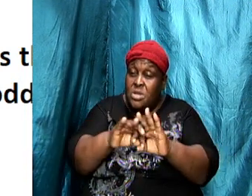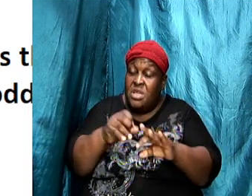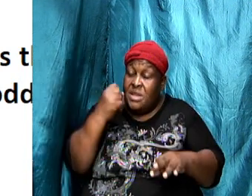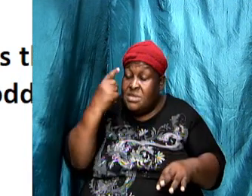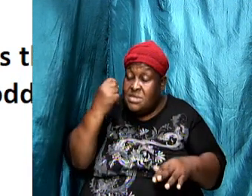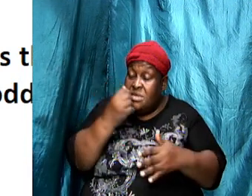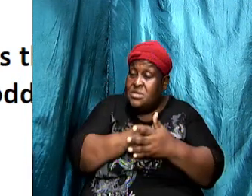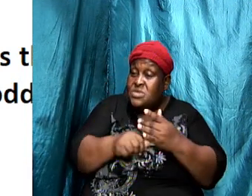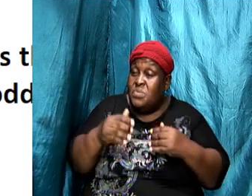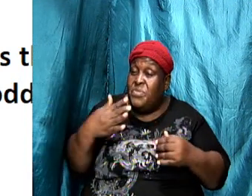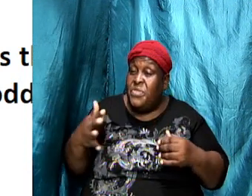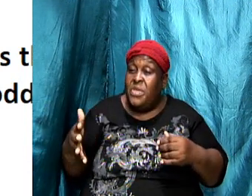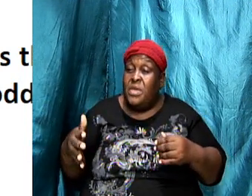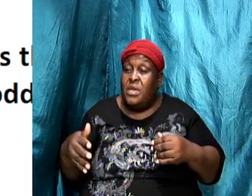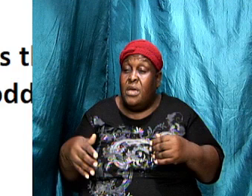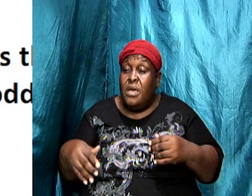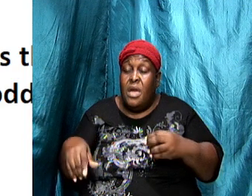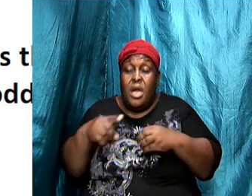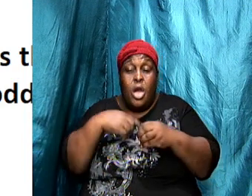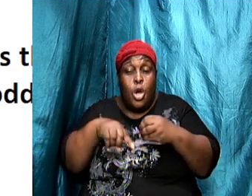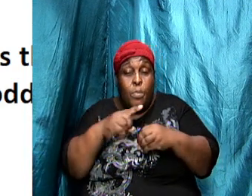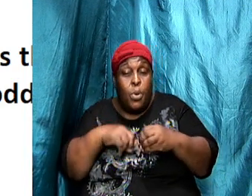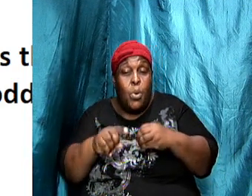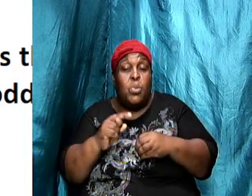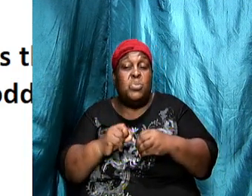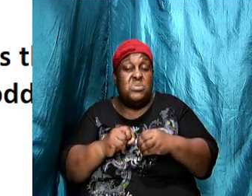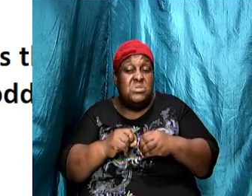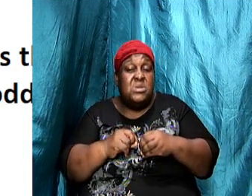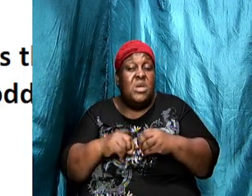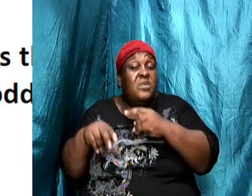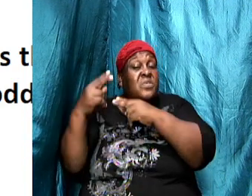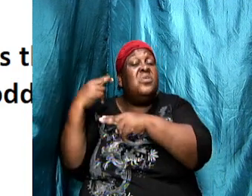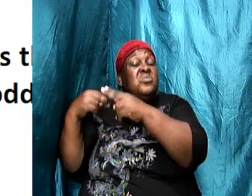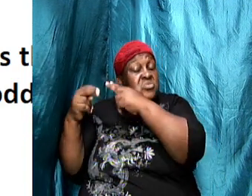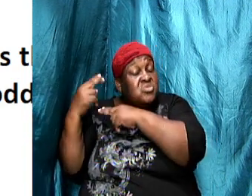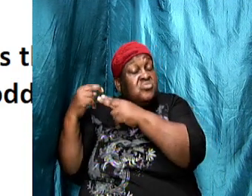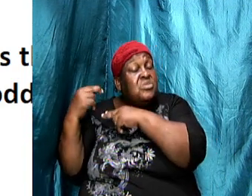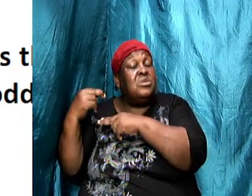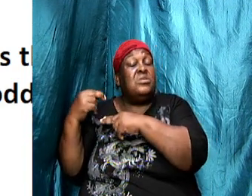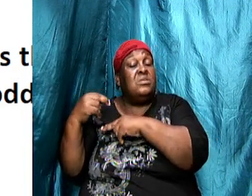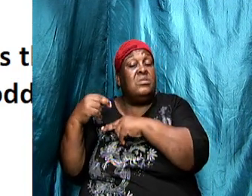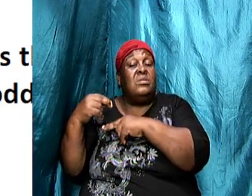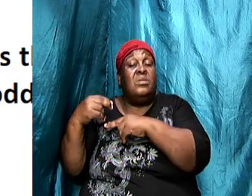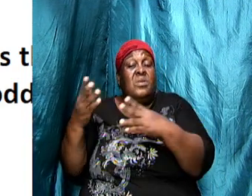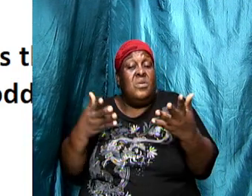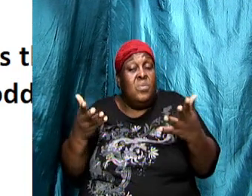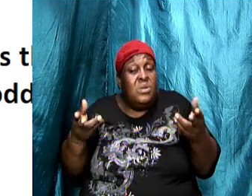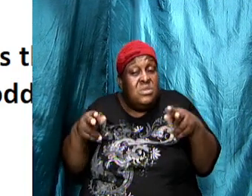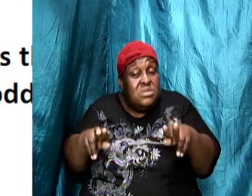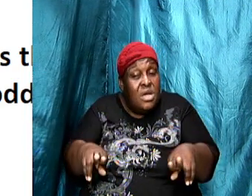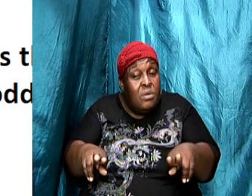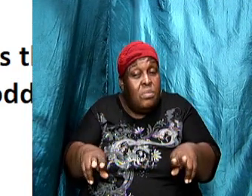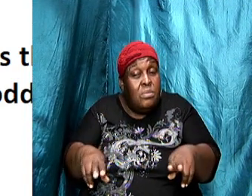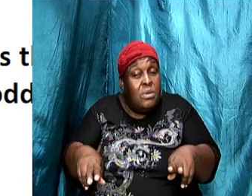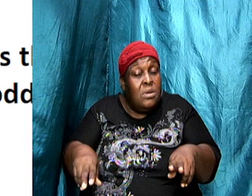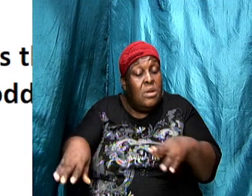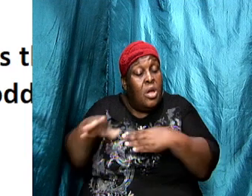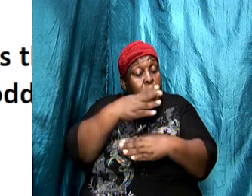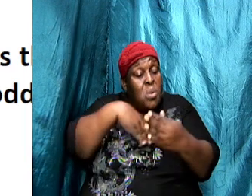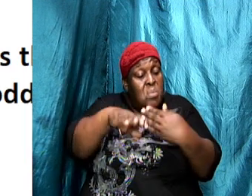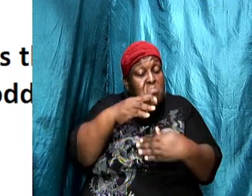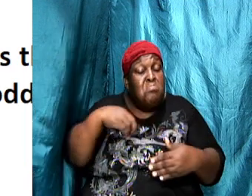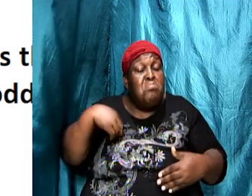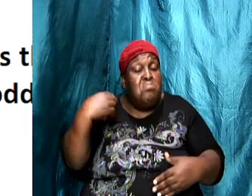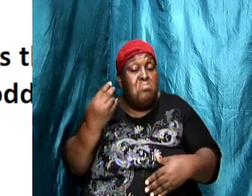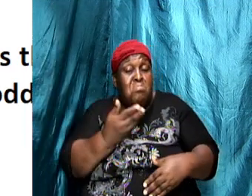about the background and it is when we get the history then we see what is happening around about us what is